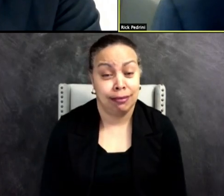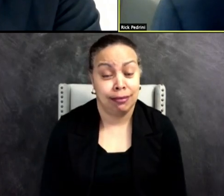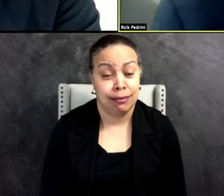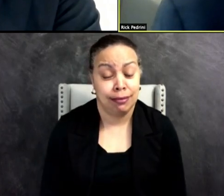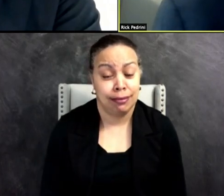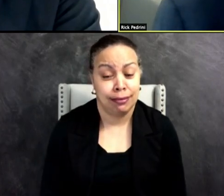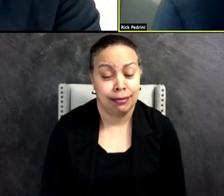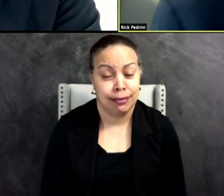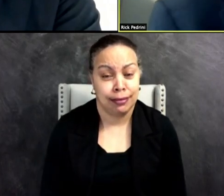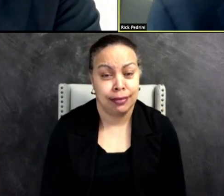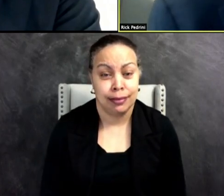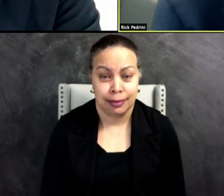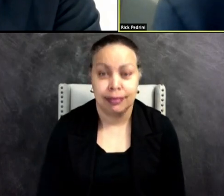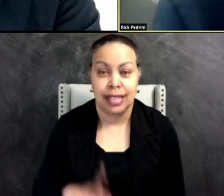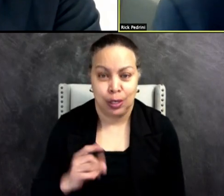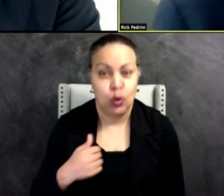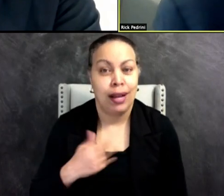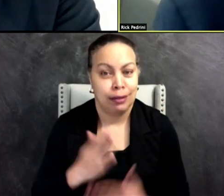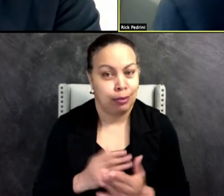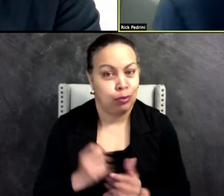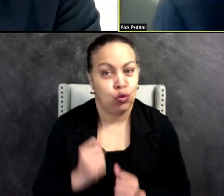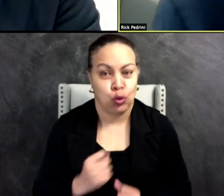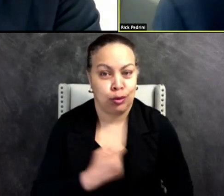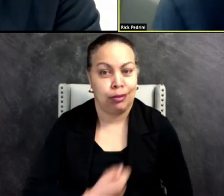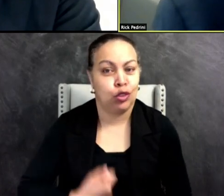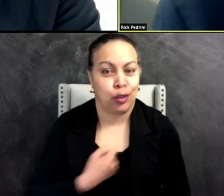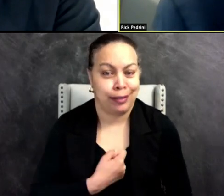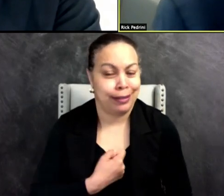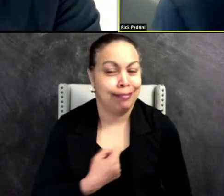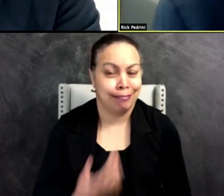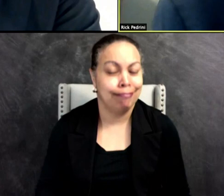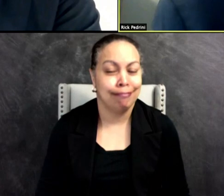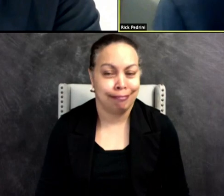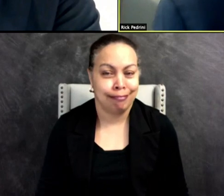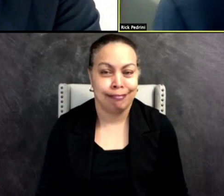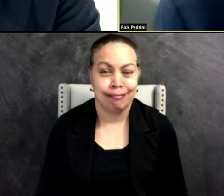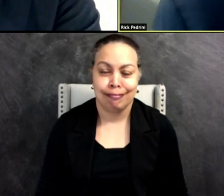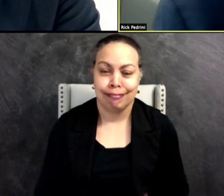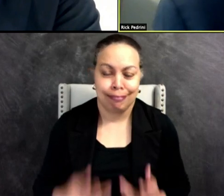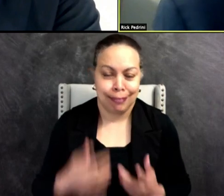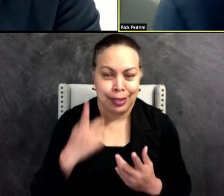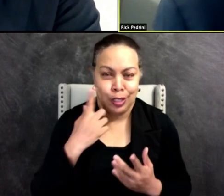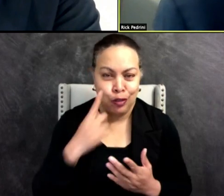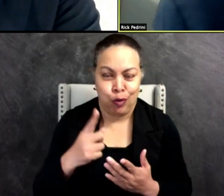I, I have some deep contrition and regret and remorse as to